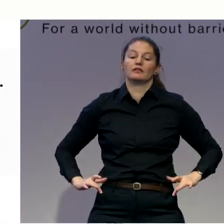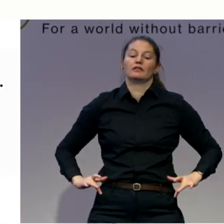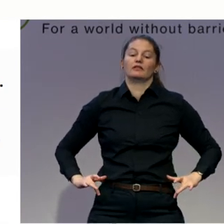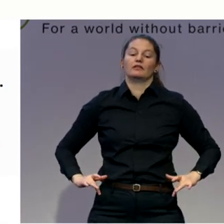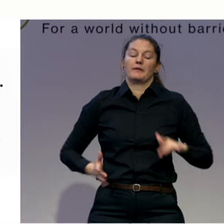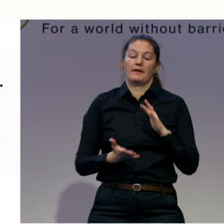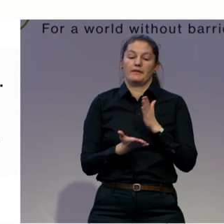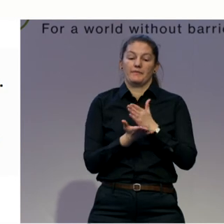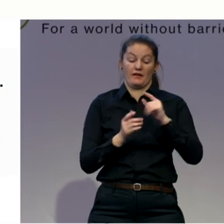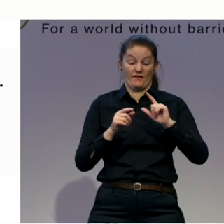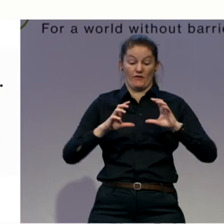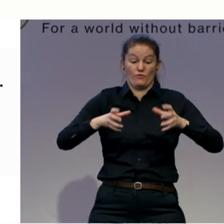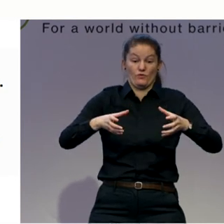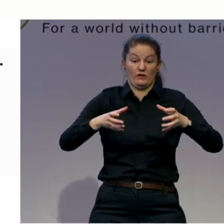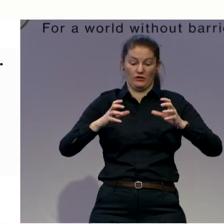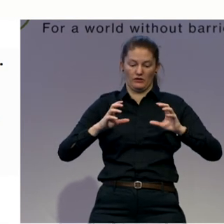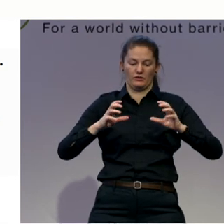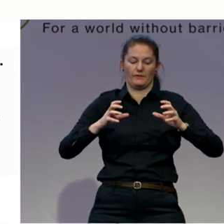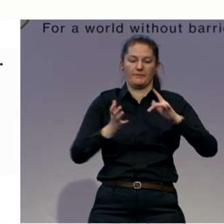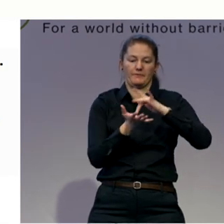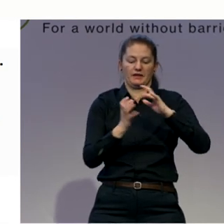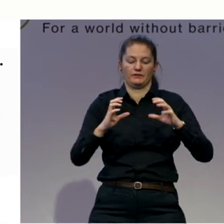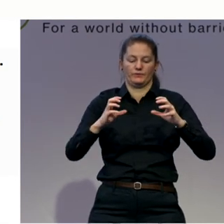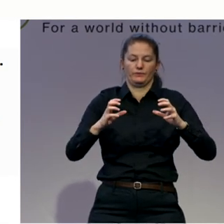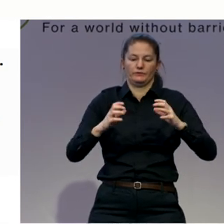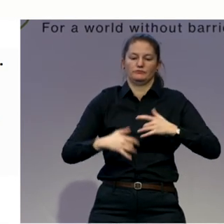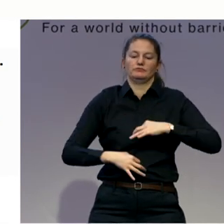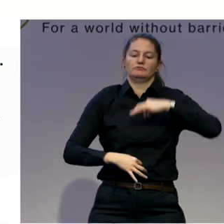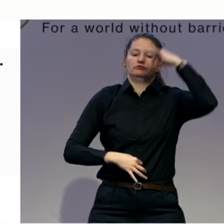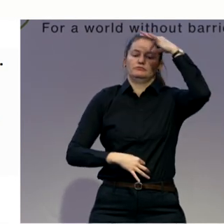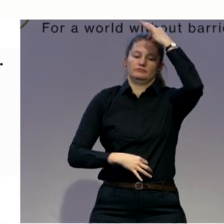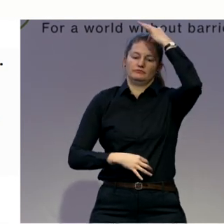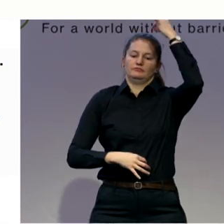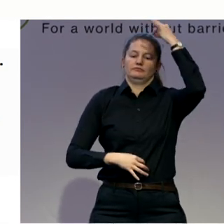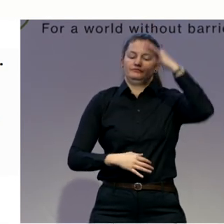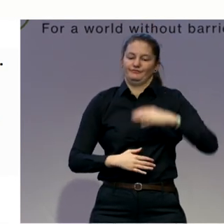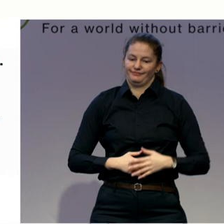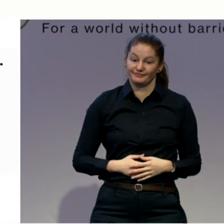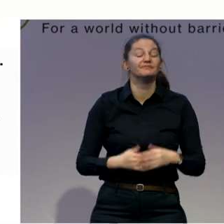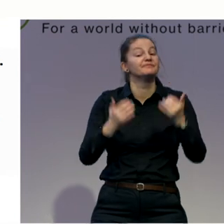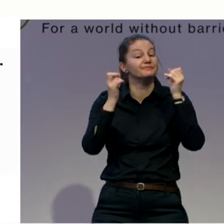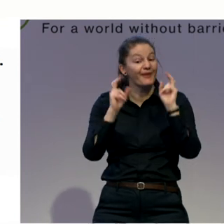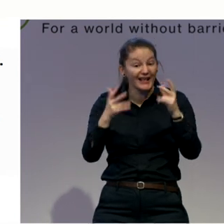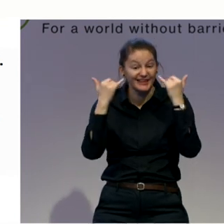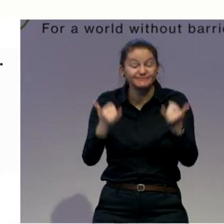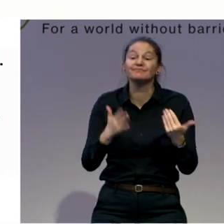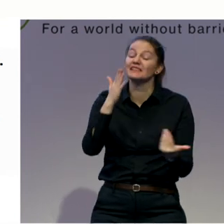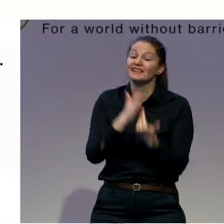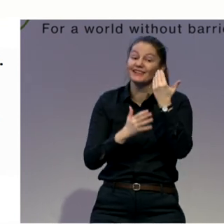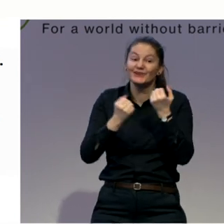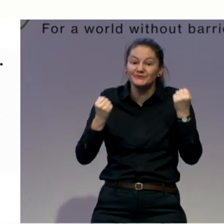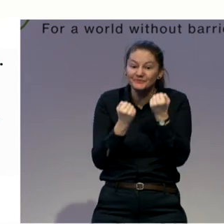The next exercise is called head nod. Do you usually do it like this? Correct? You just nod your hair